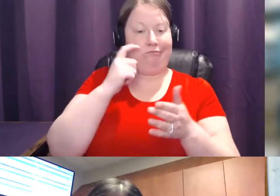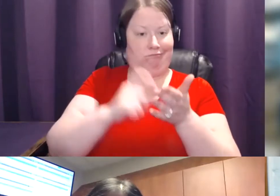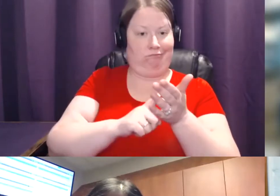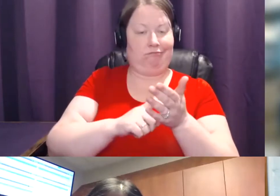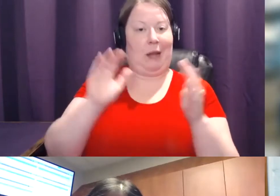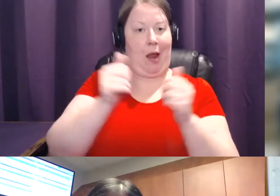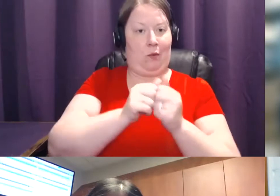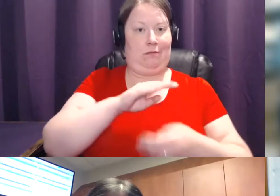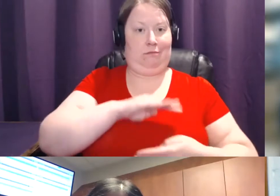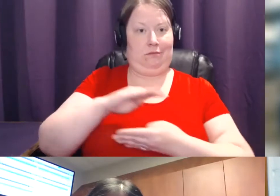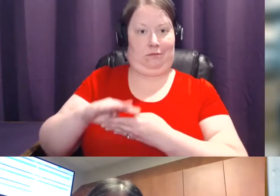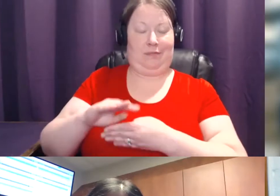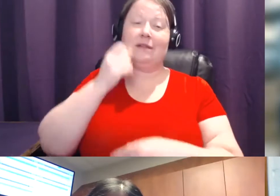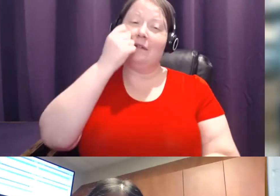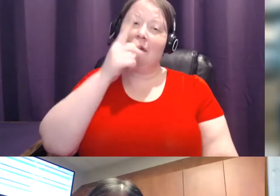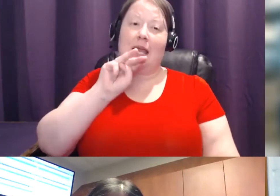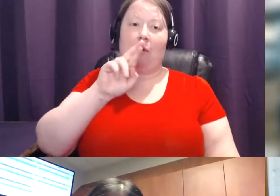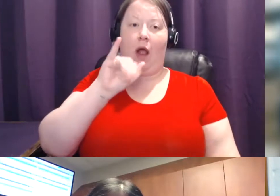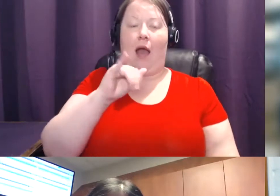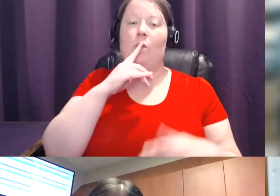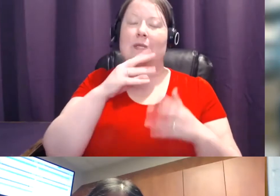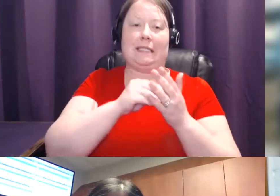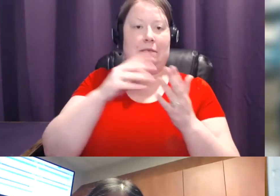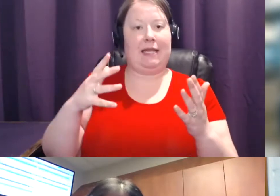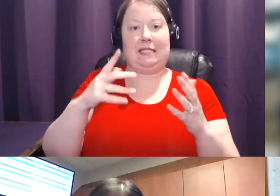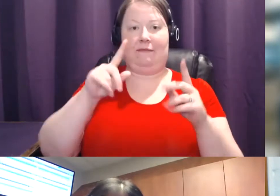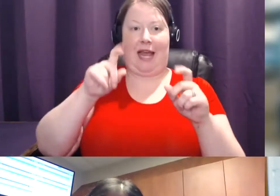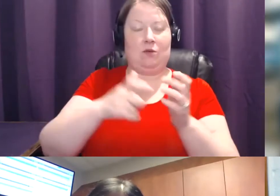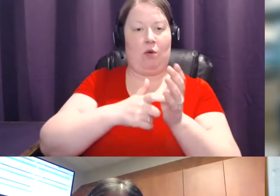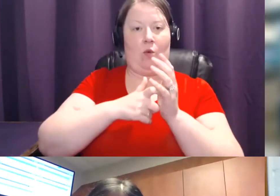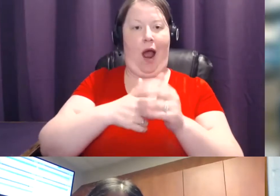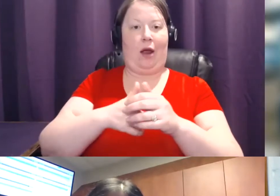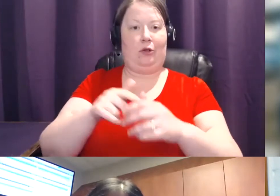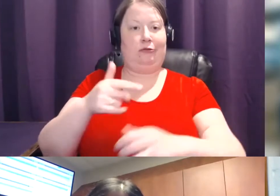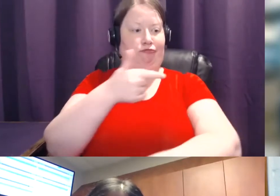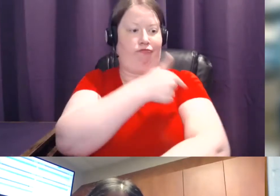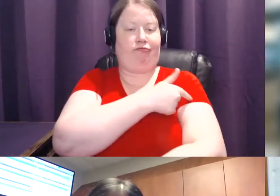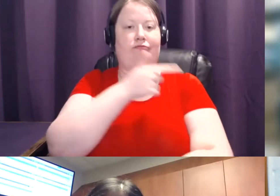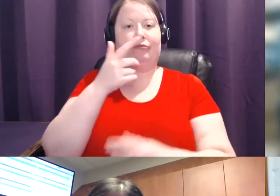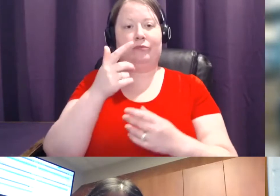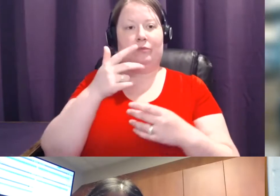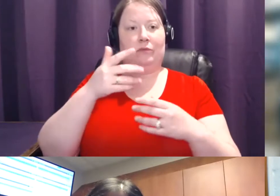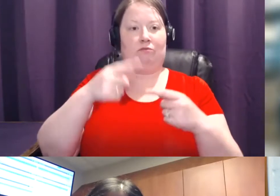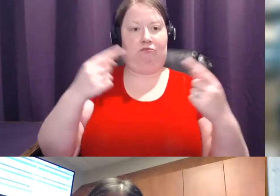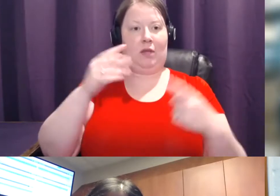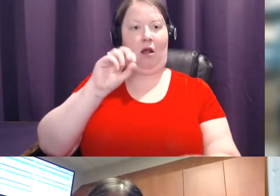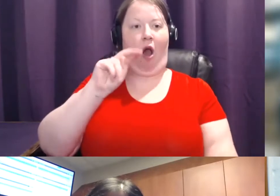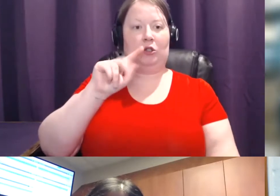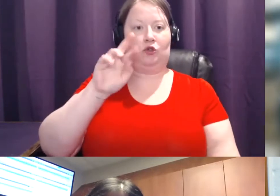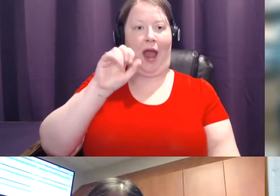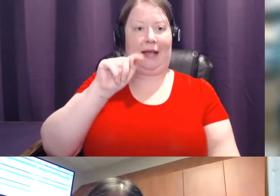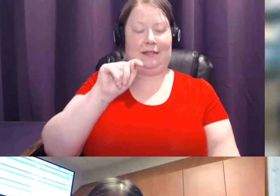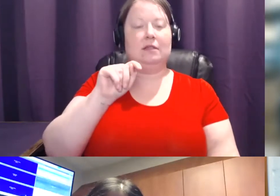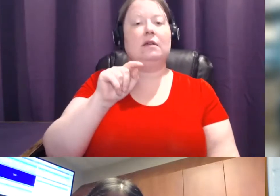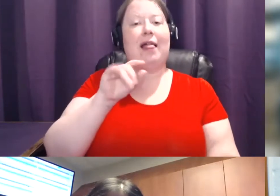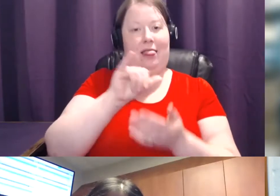is a very expensive test that requires an injection of a contrast and is the most sensitive way of finding breast cancer. And that's why